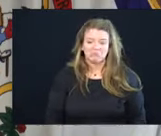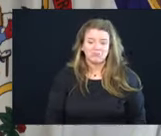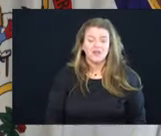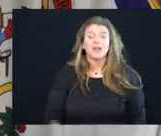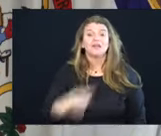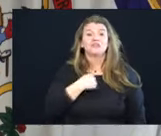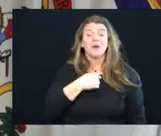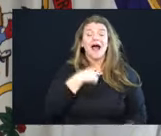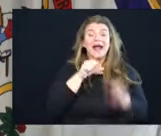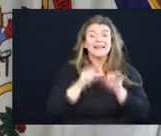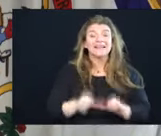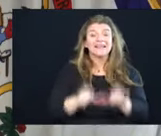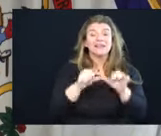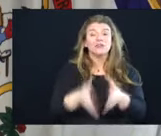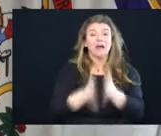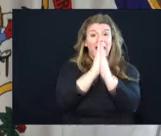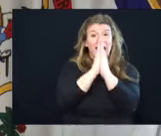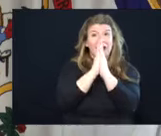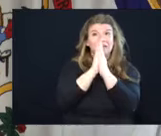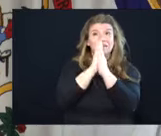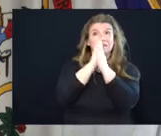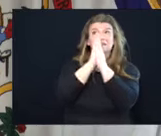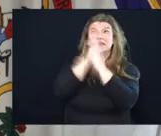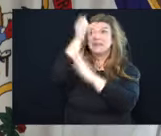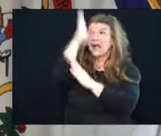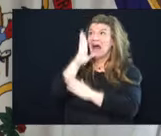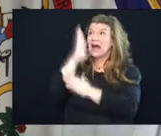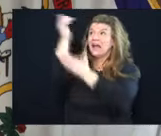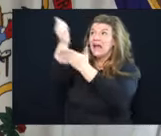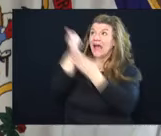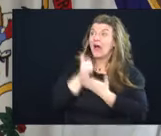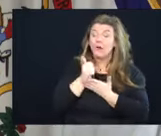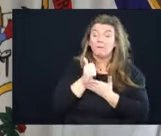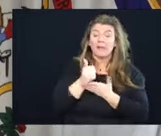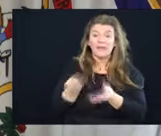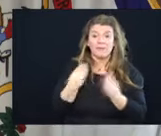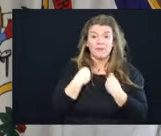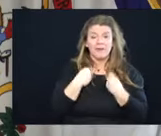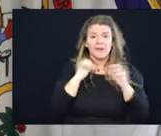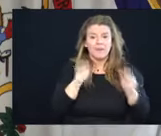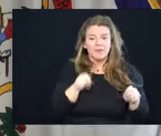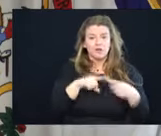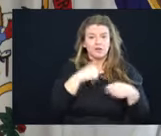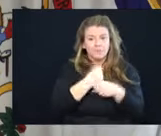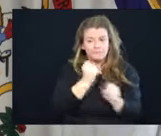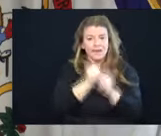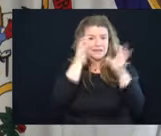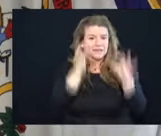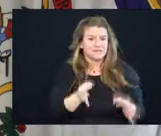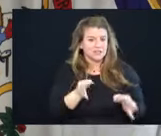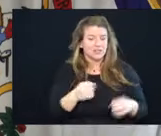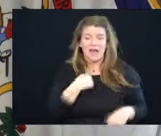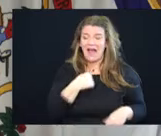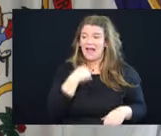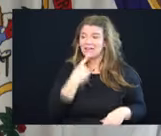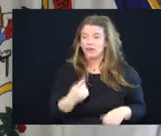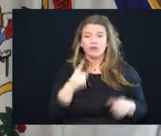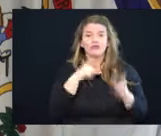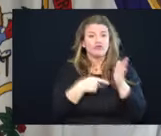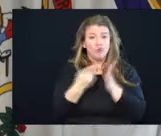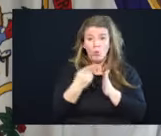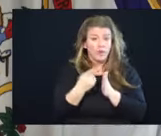continue to ask him for assistance and help in making these decisions. I continue to tell you just the truth.